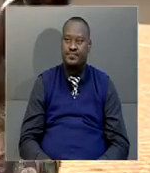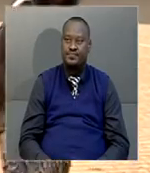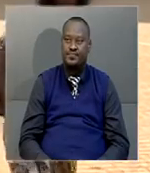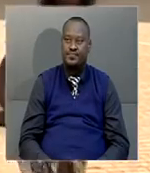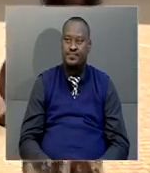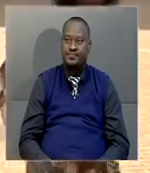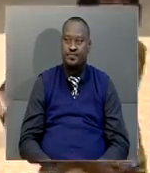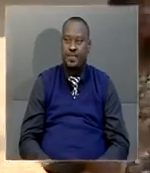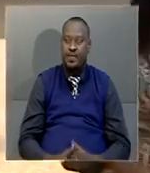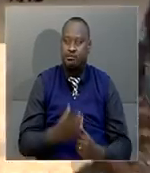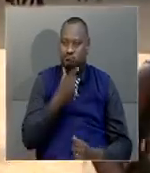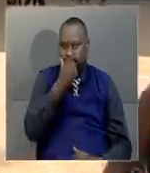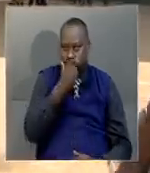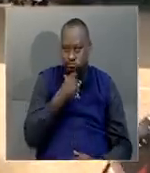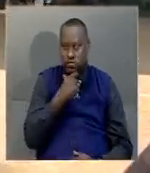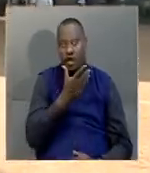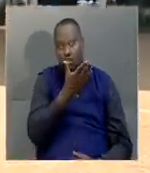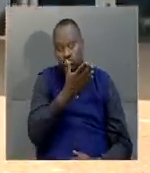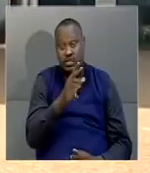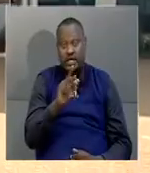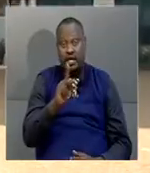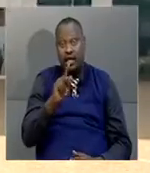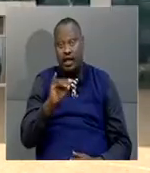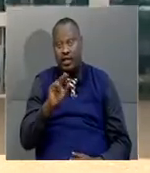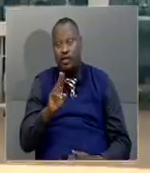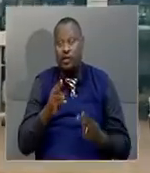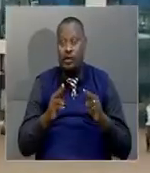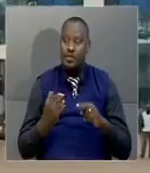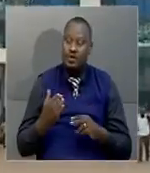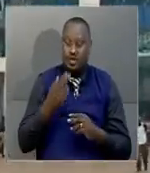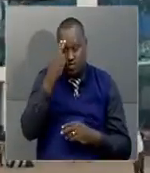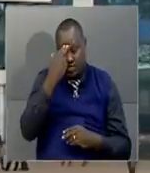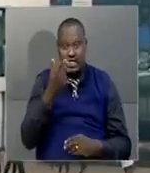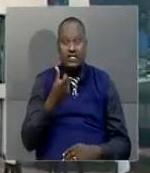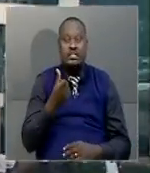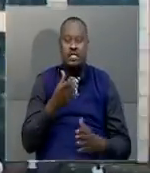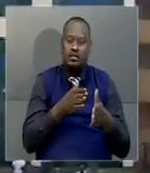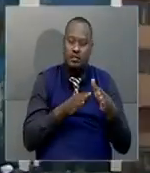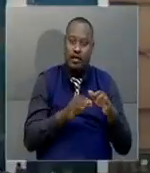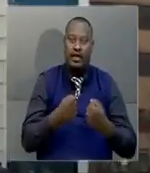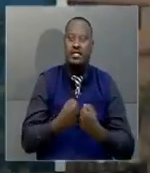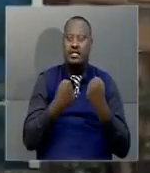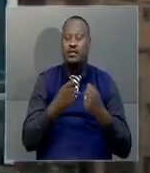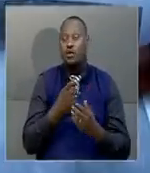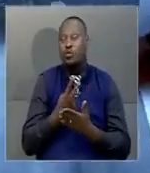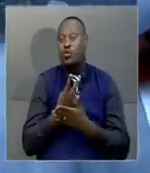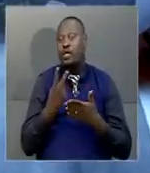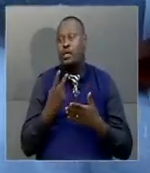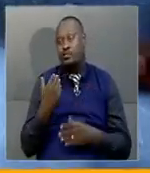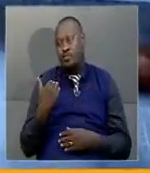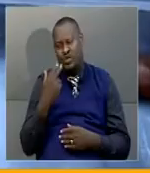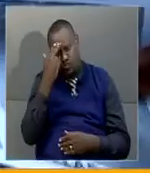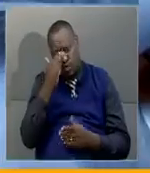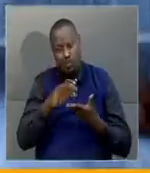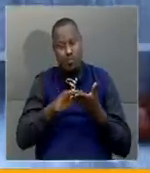A somber mood still fills Kampala International University following the perishing of six students in an accident a fortnight ago. The students,